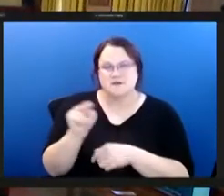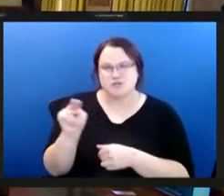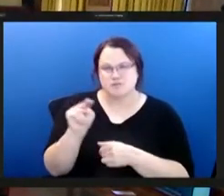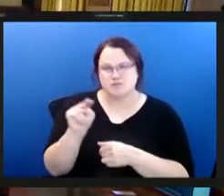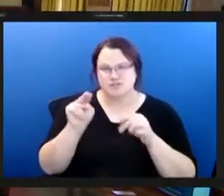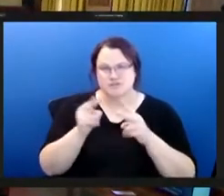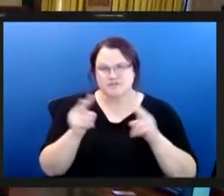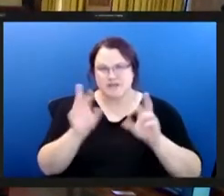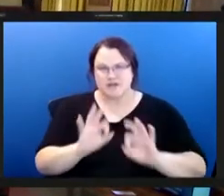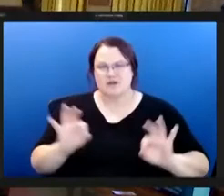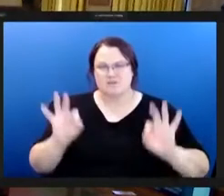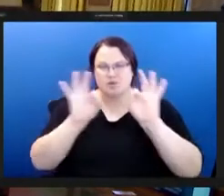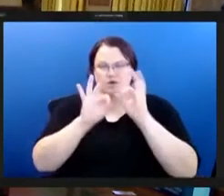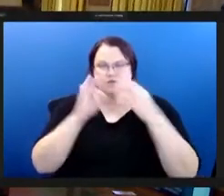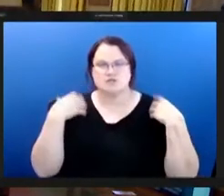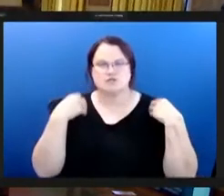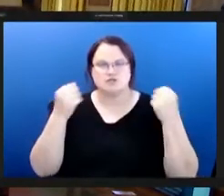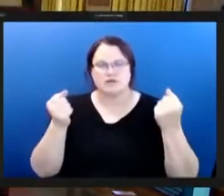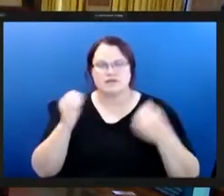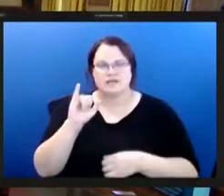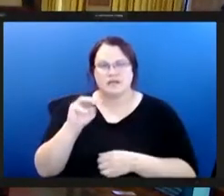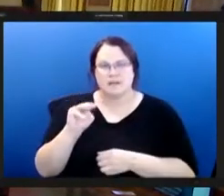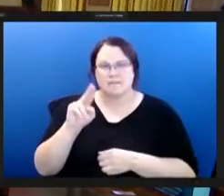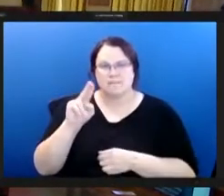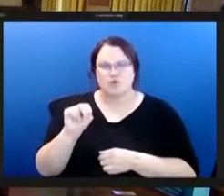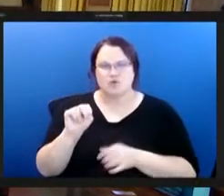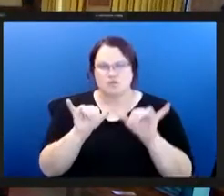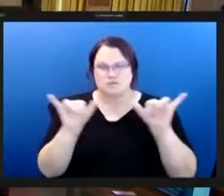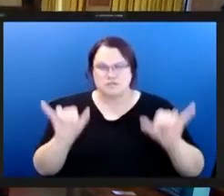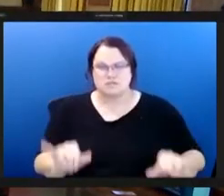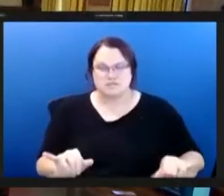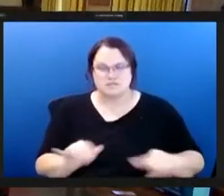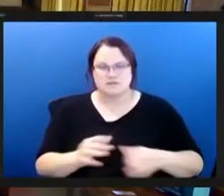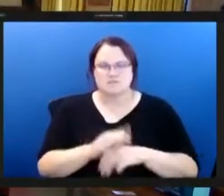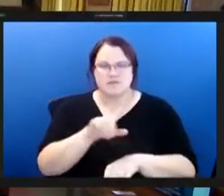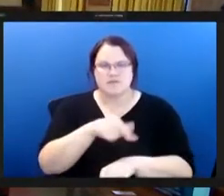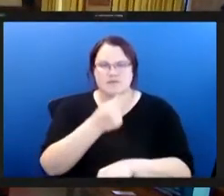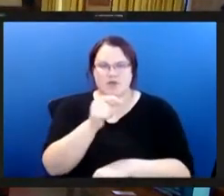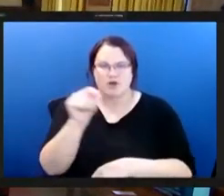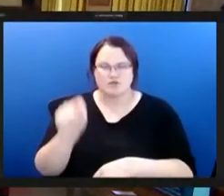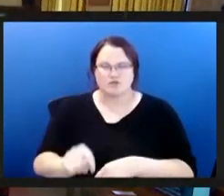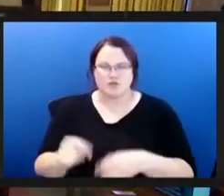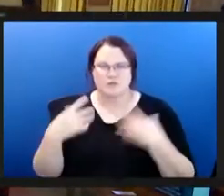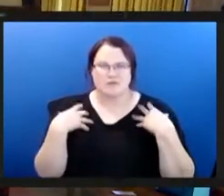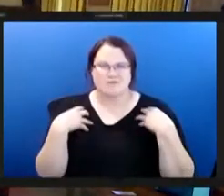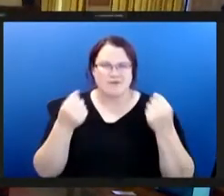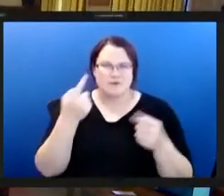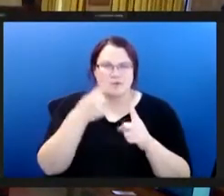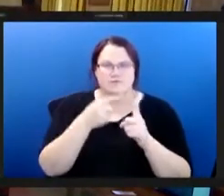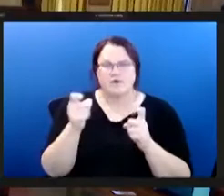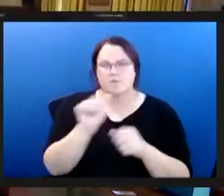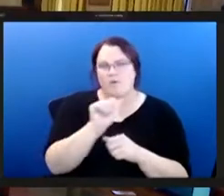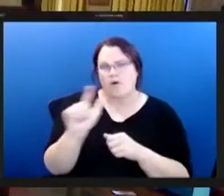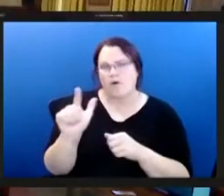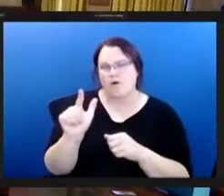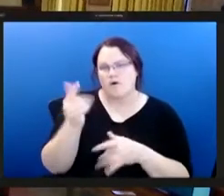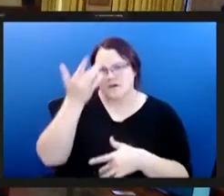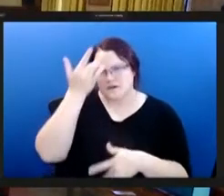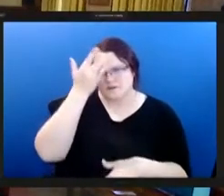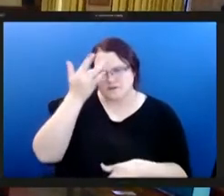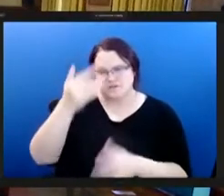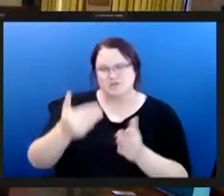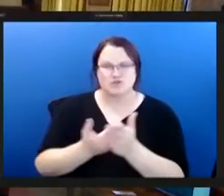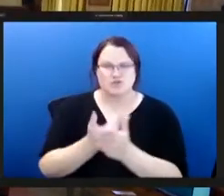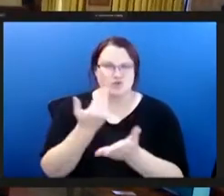important in strengthening our immune systems and the long-term outcomes and recovering from all illnesses and new evidence shows that this